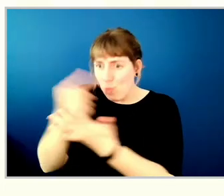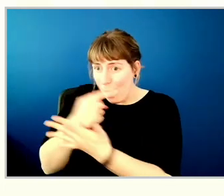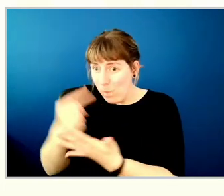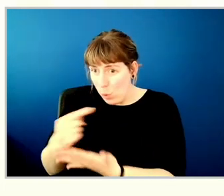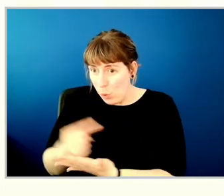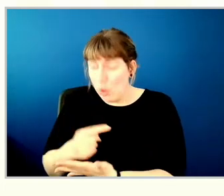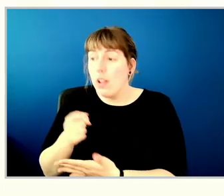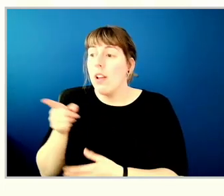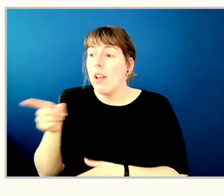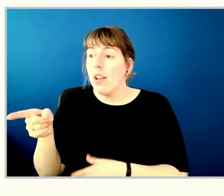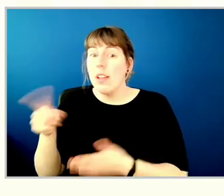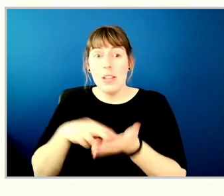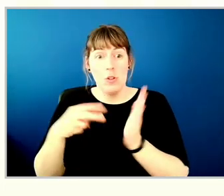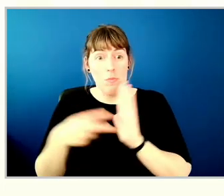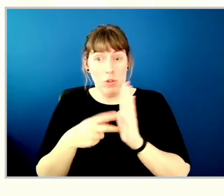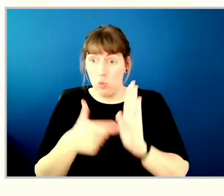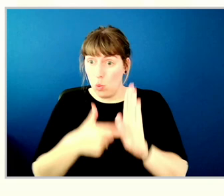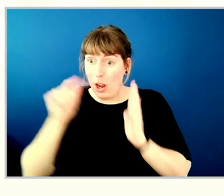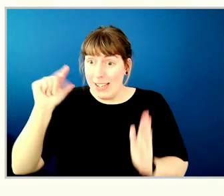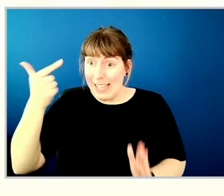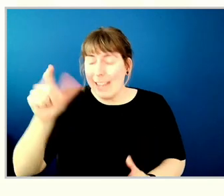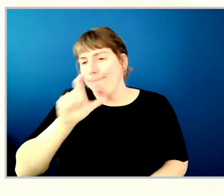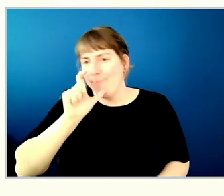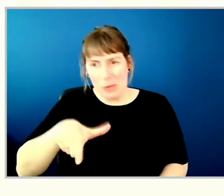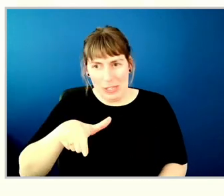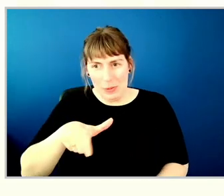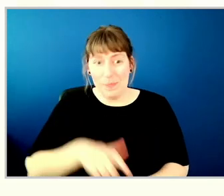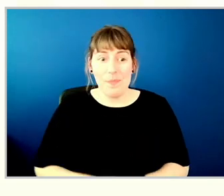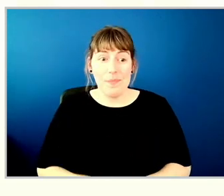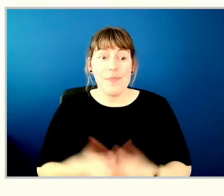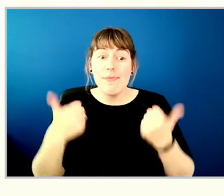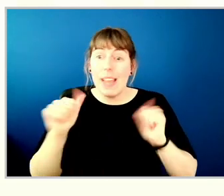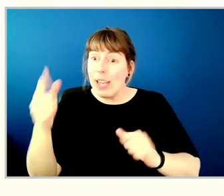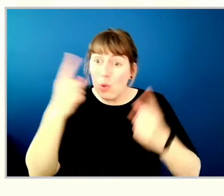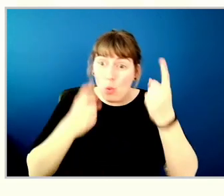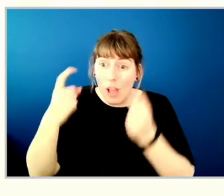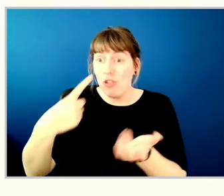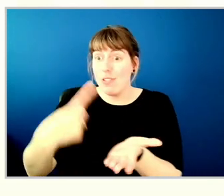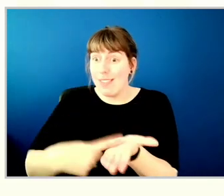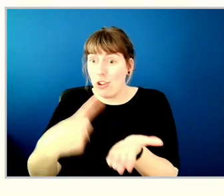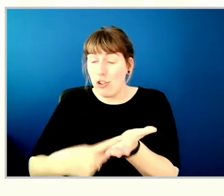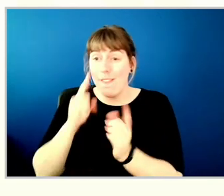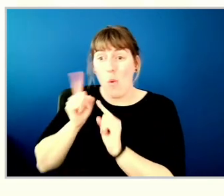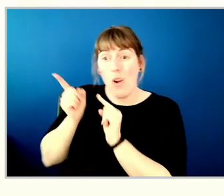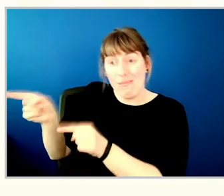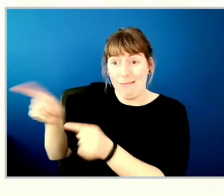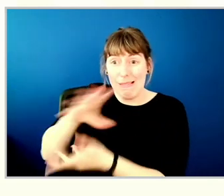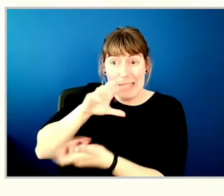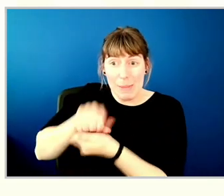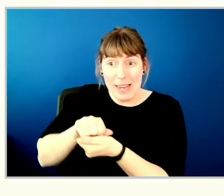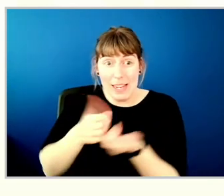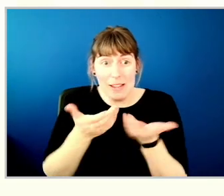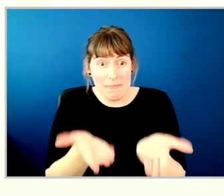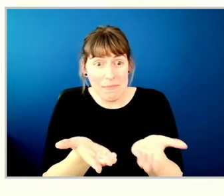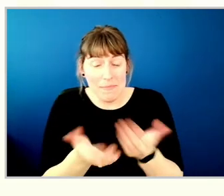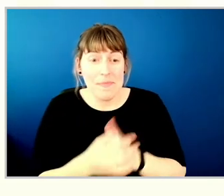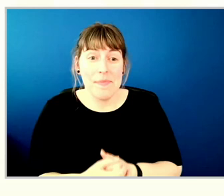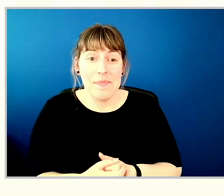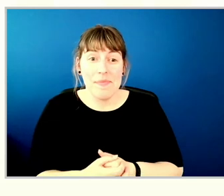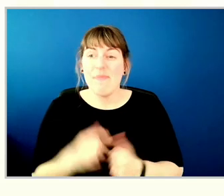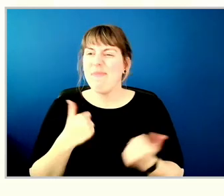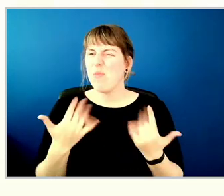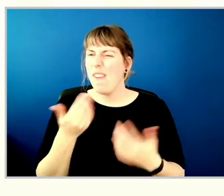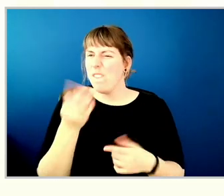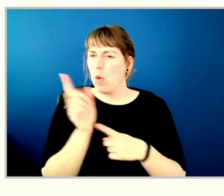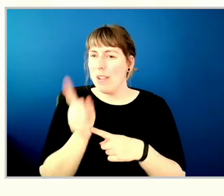it doesn't require a seconder. Are there any questions for the independent committee? I will provide a few minutes for you to